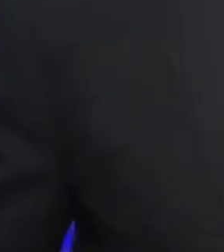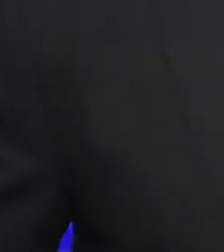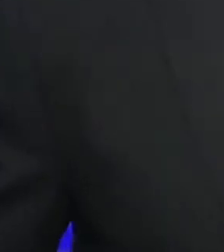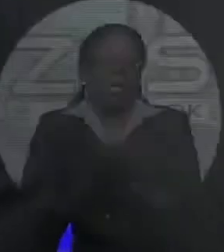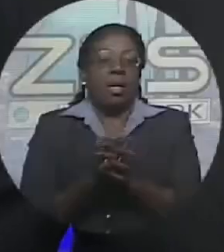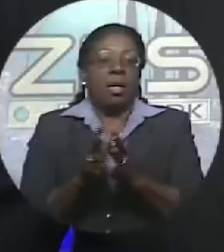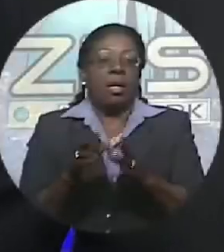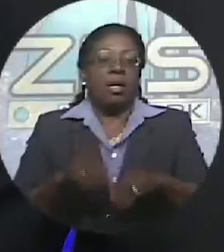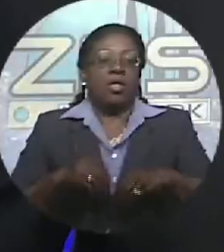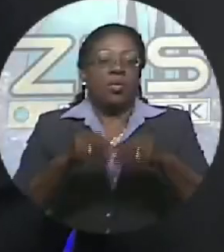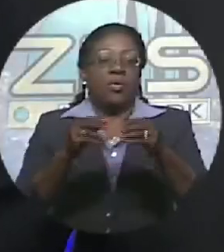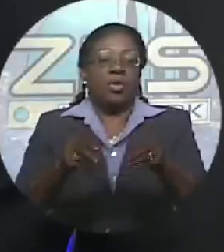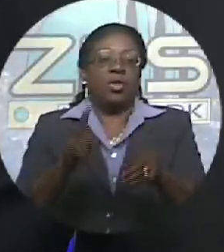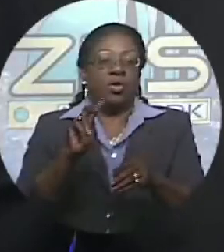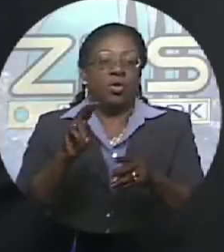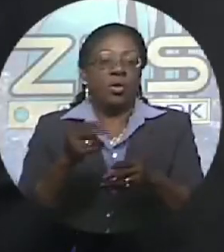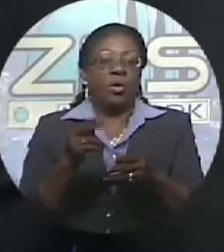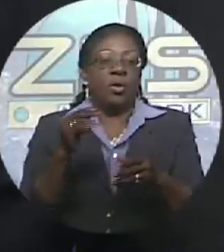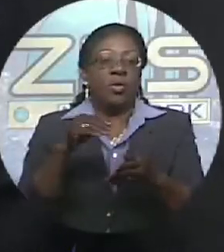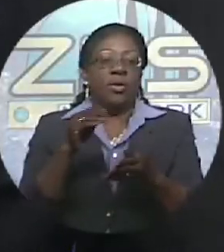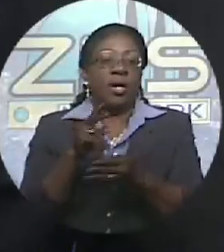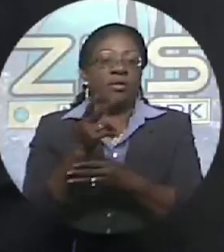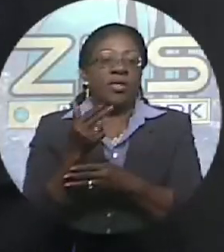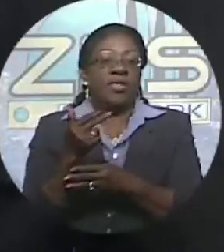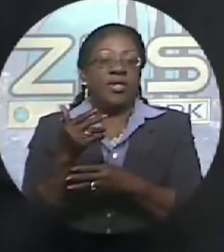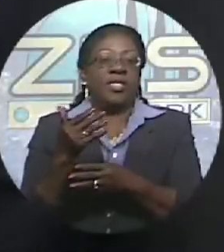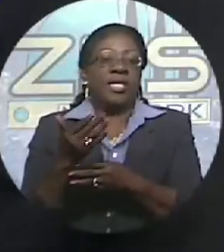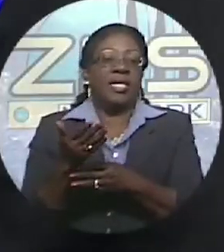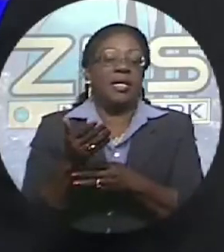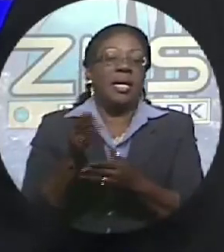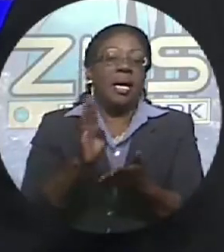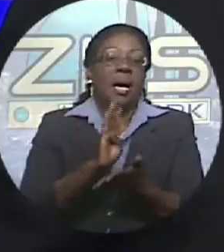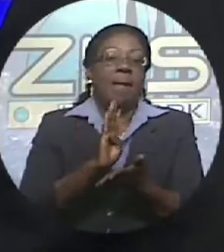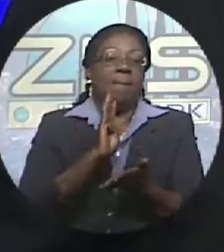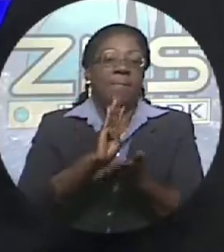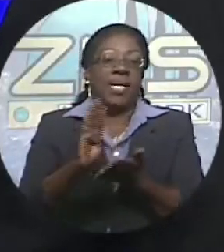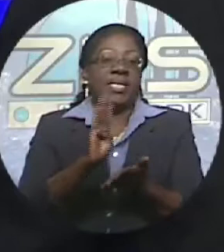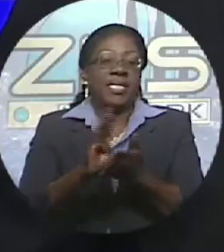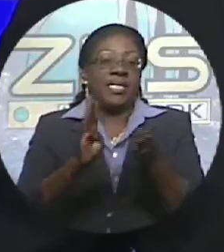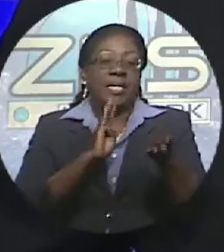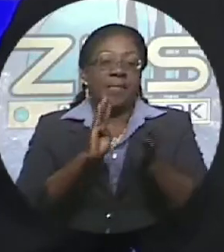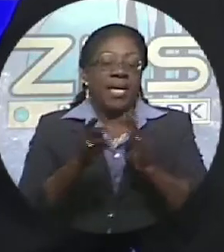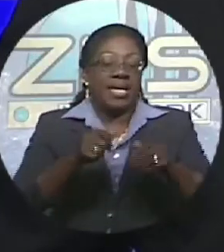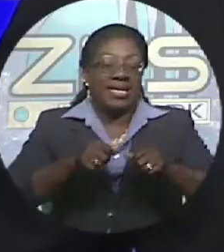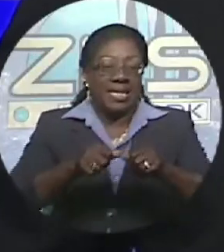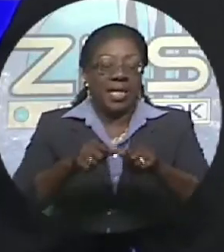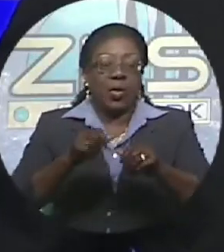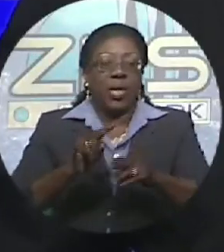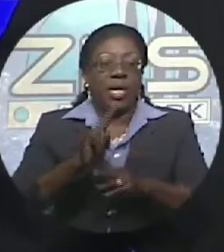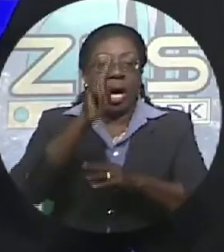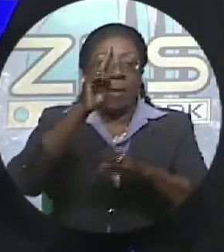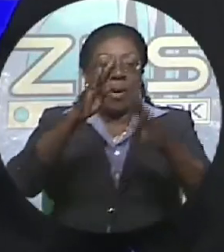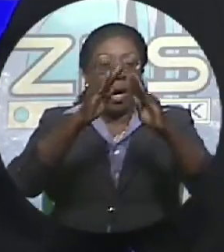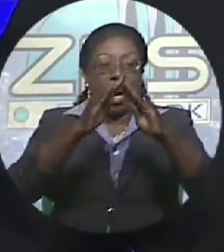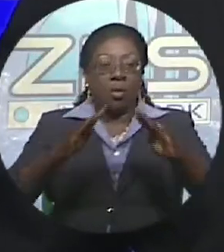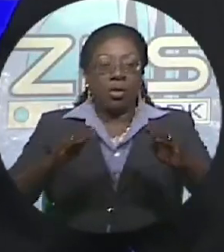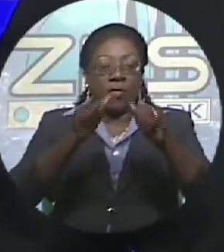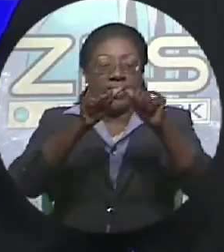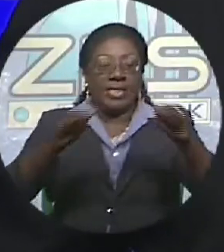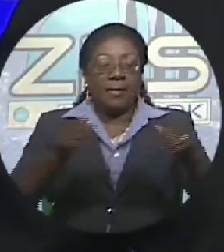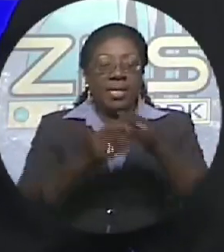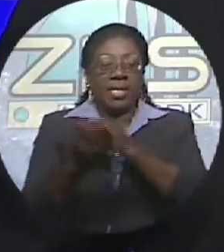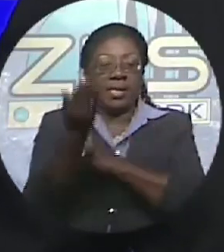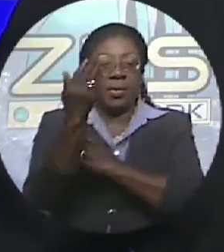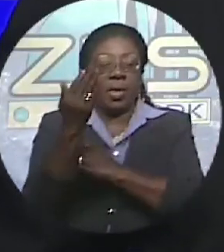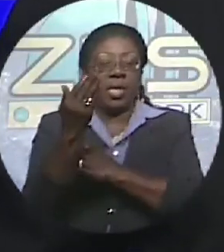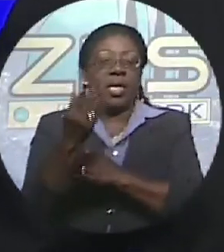Contributions to the 2013-2014 mid-year budget debate continued in the upper chamber this morning. Senator Jerome Gomez says the government